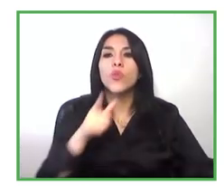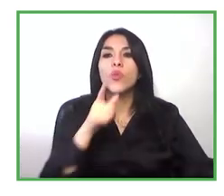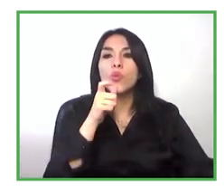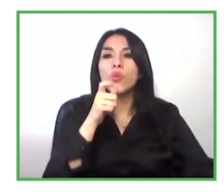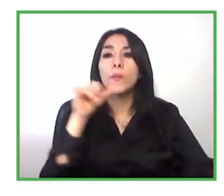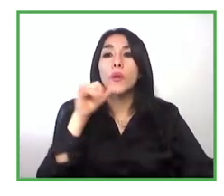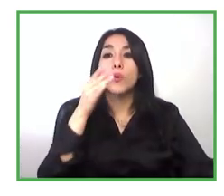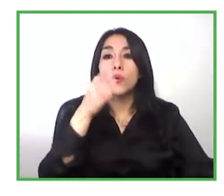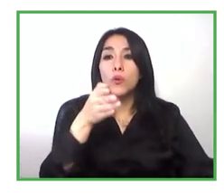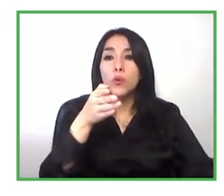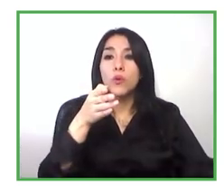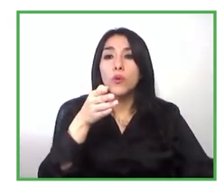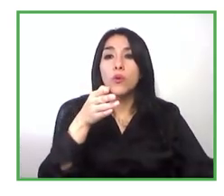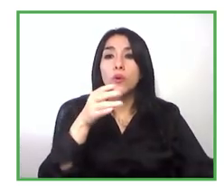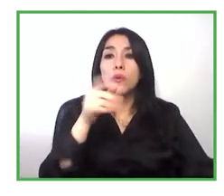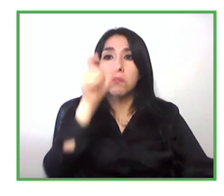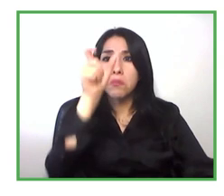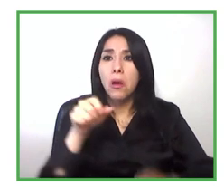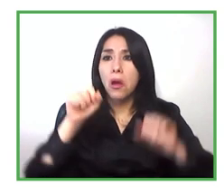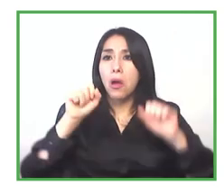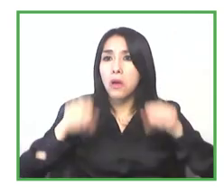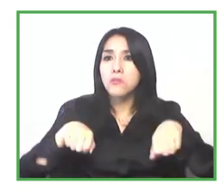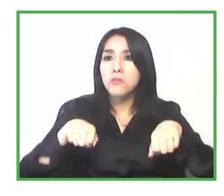a a funders